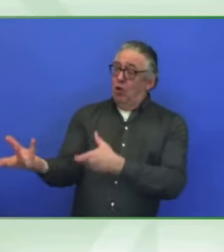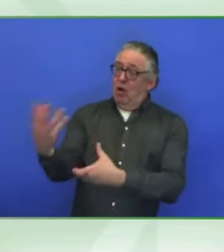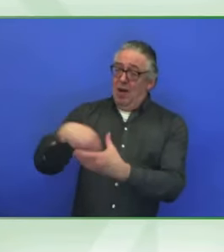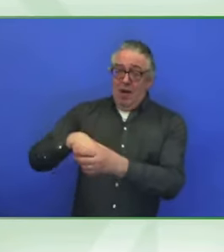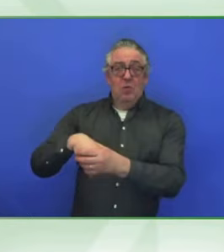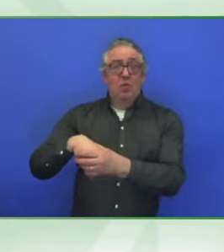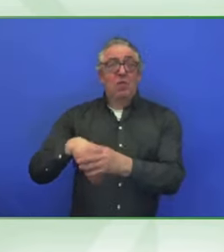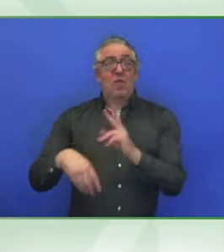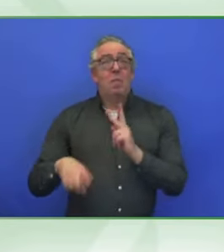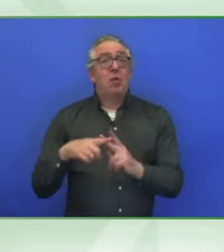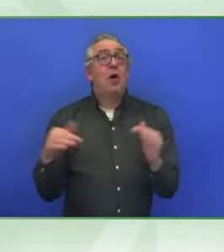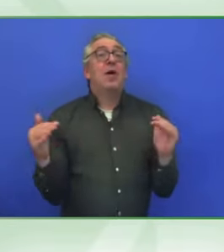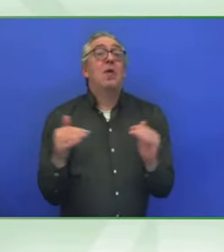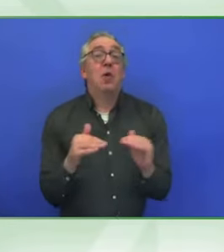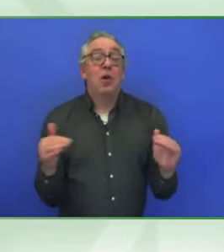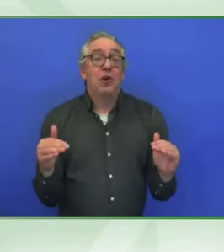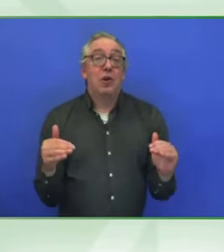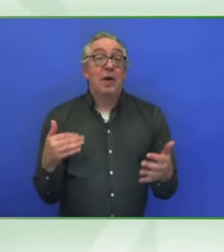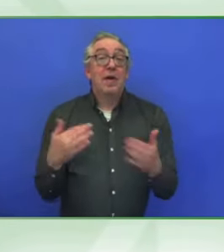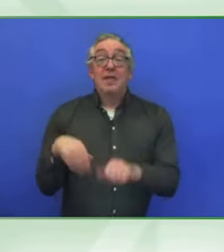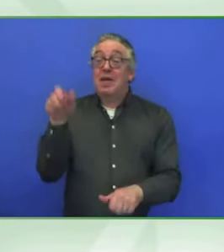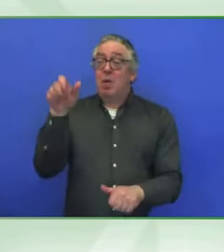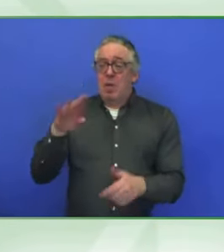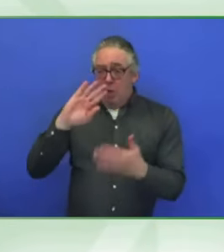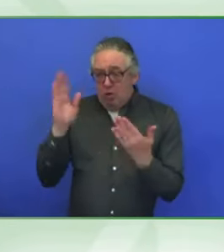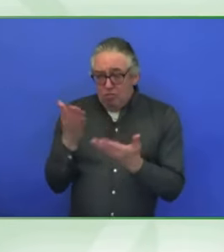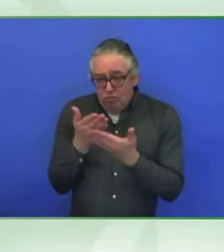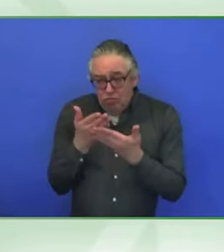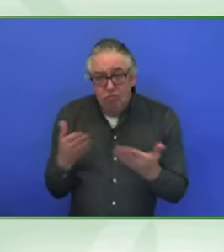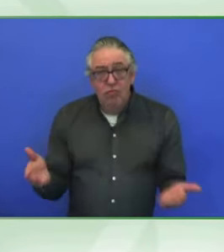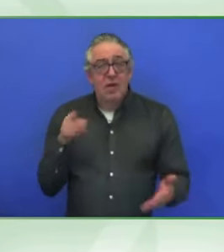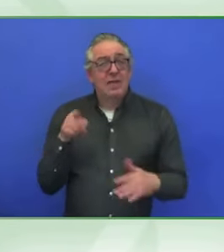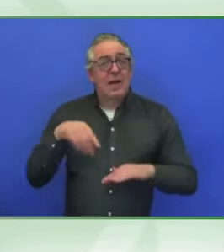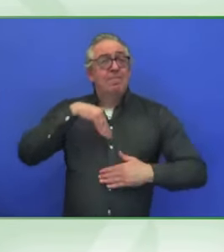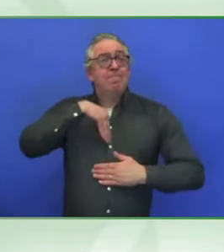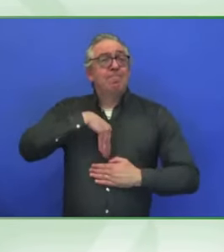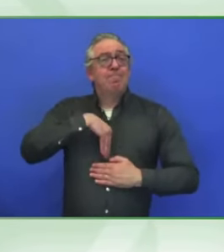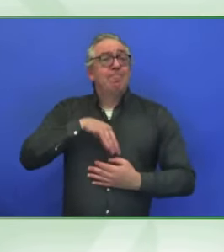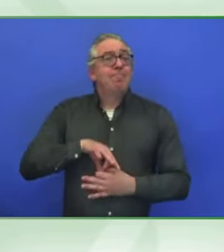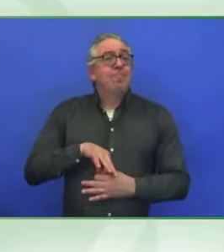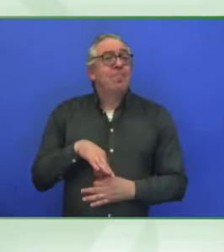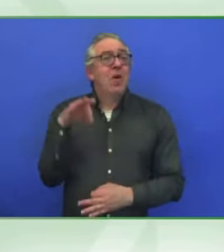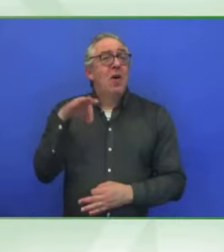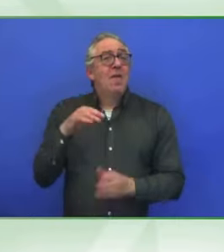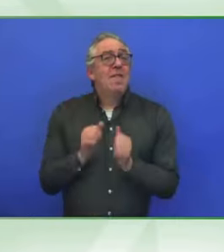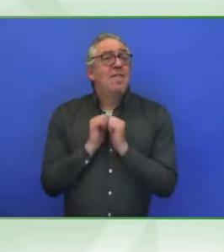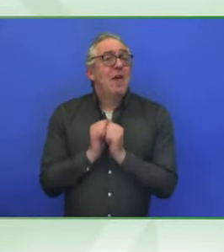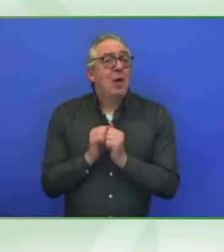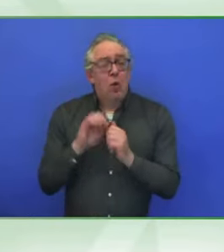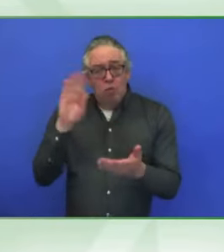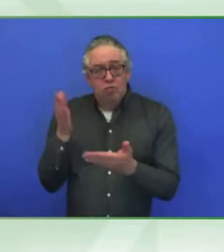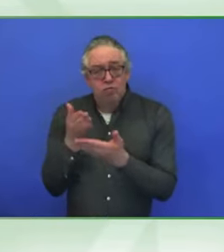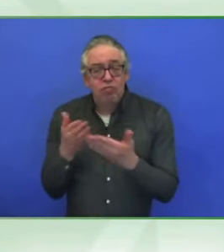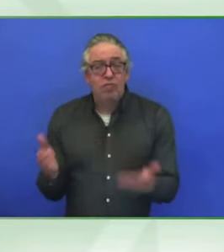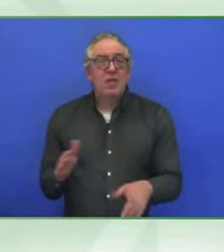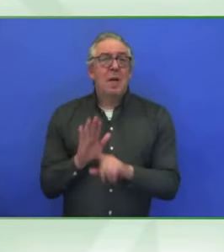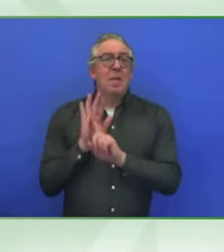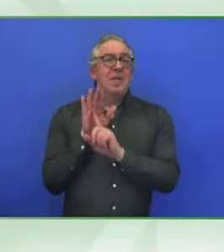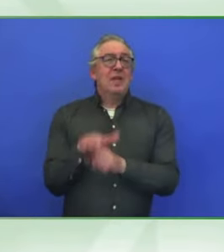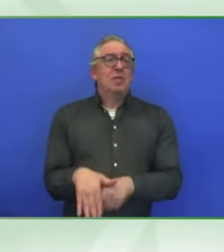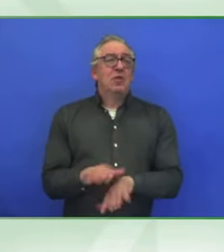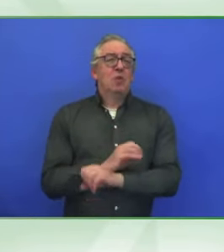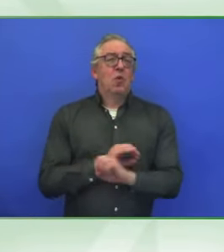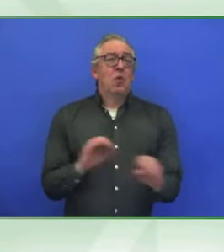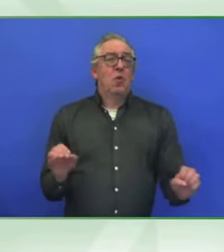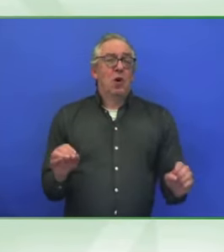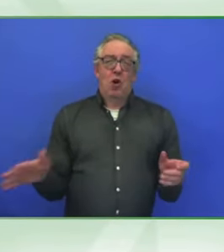respect for their inherent dignity and individual autonomy. Free from discrimination in full and effective participation in